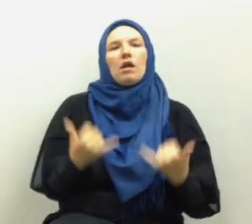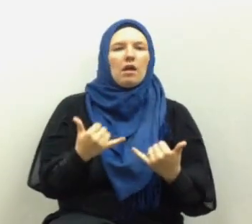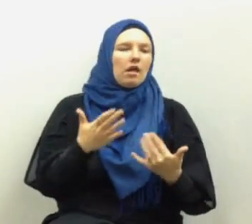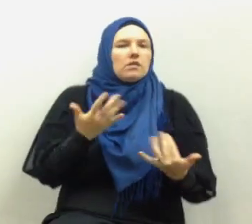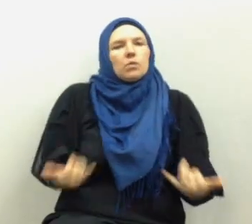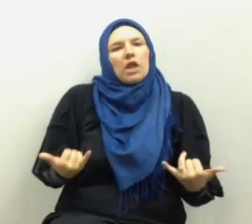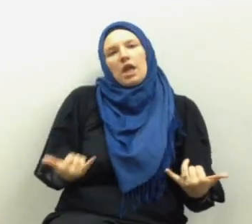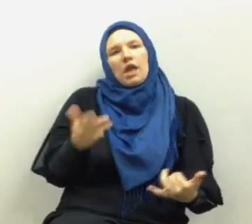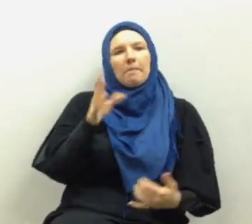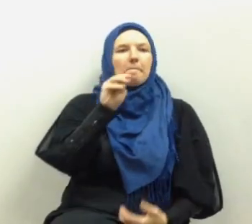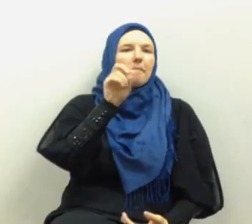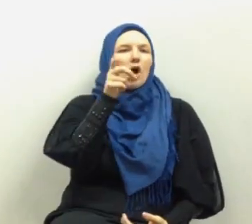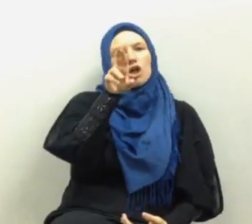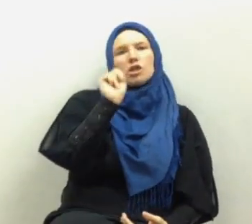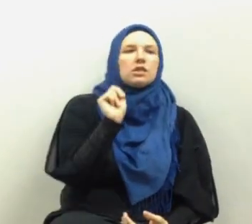language